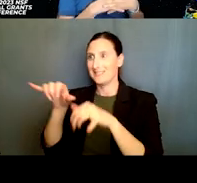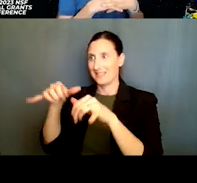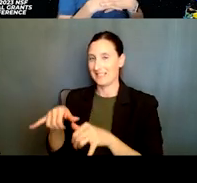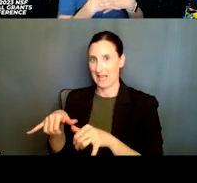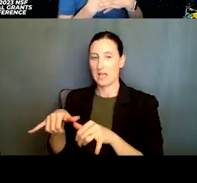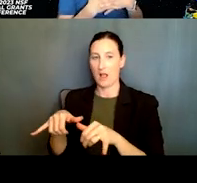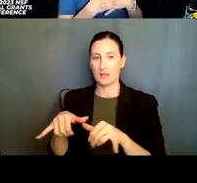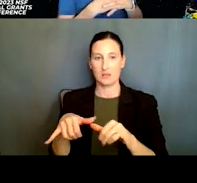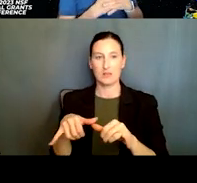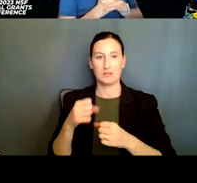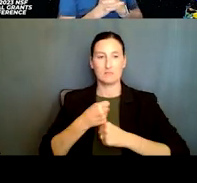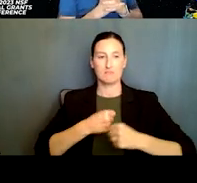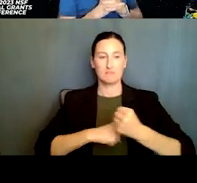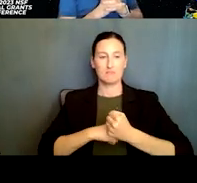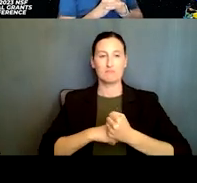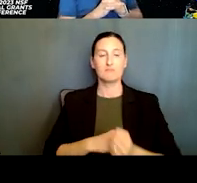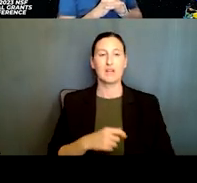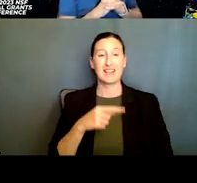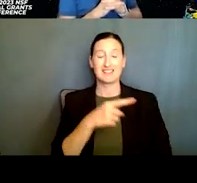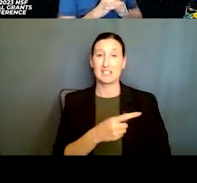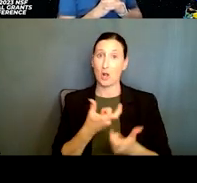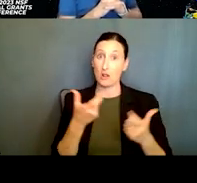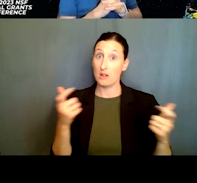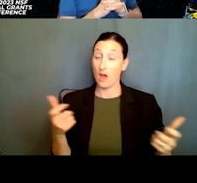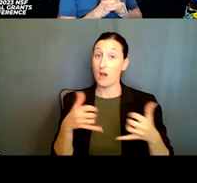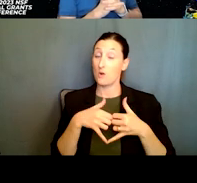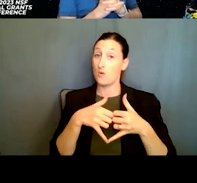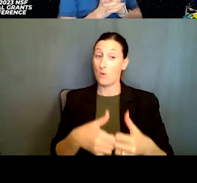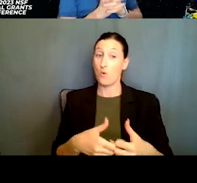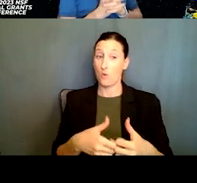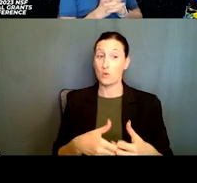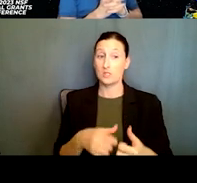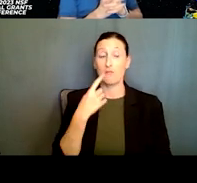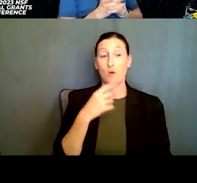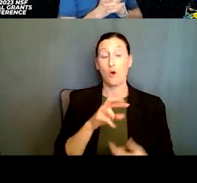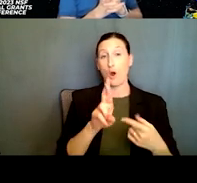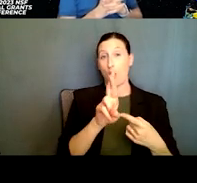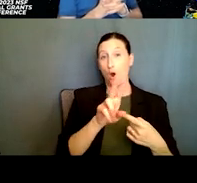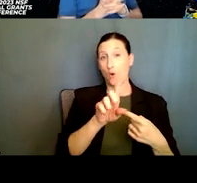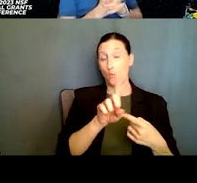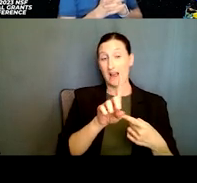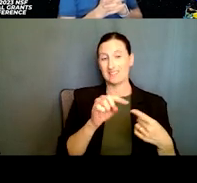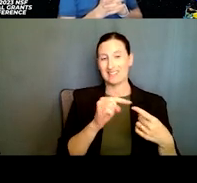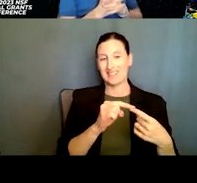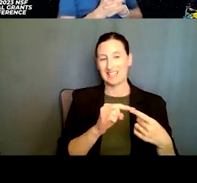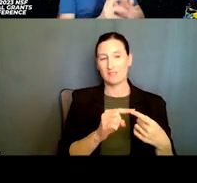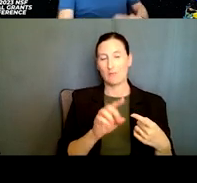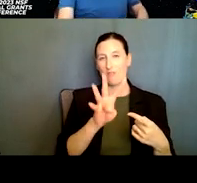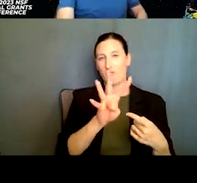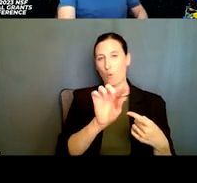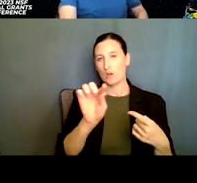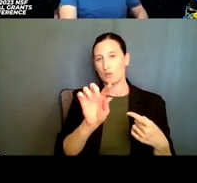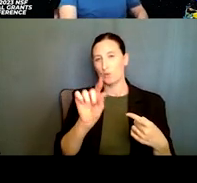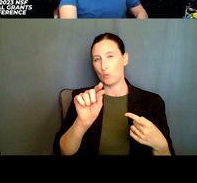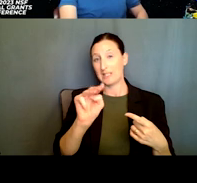awards, uh, for R1, uh, the range goes from 4 million to 20 million. For R2 goes from 20